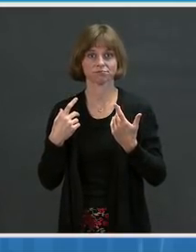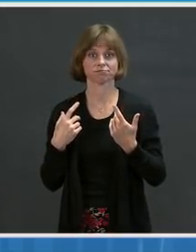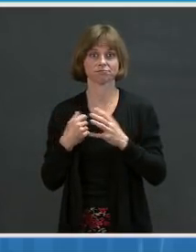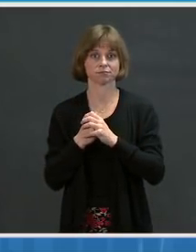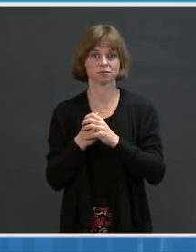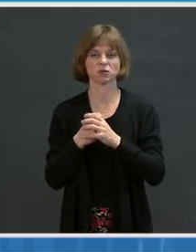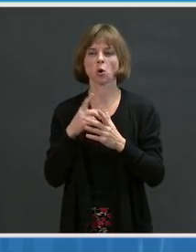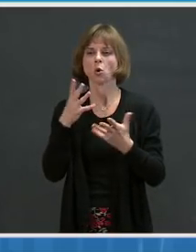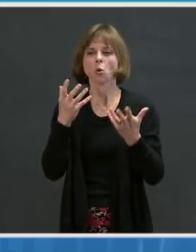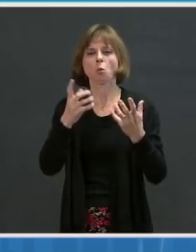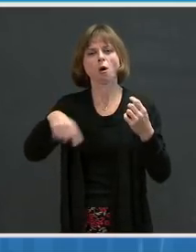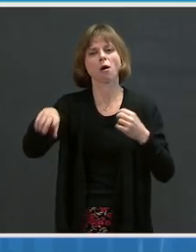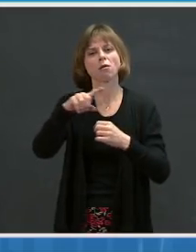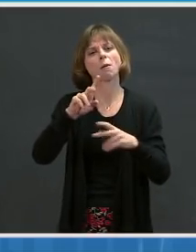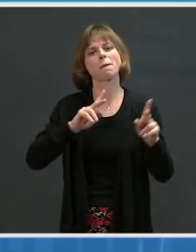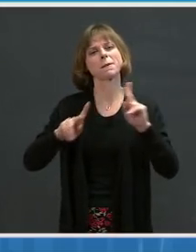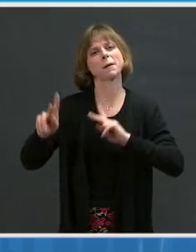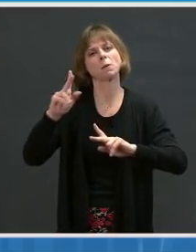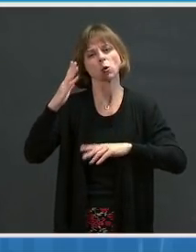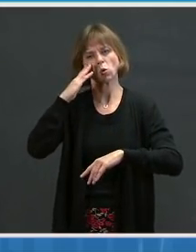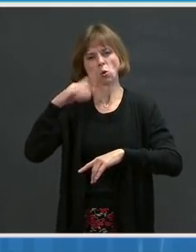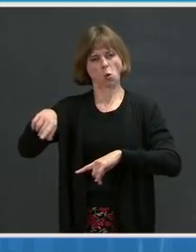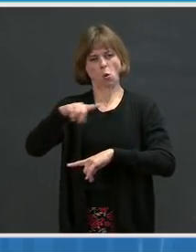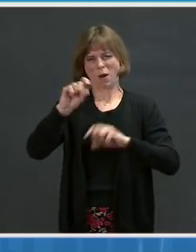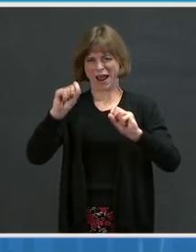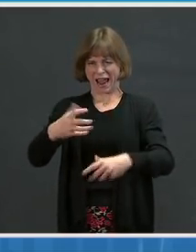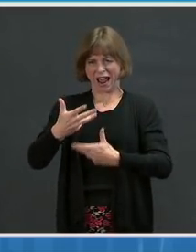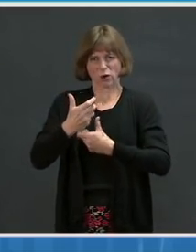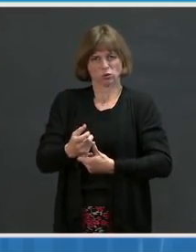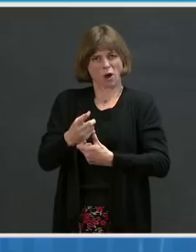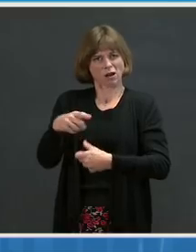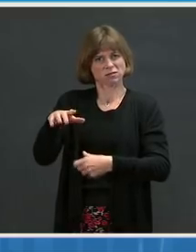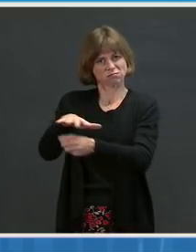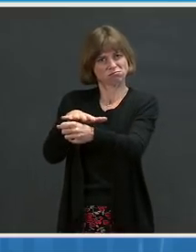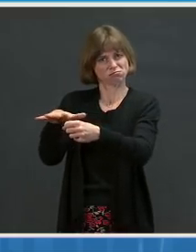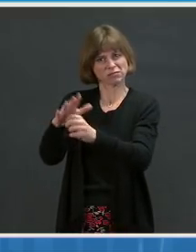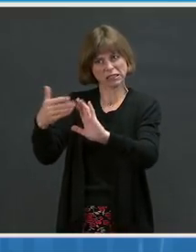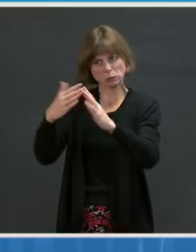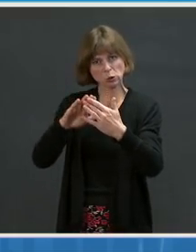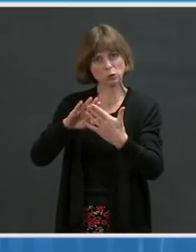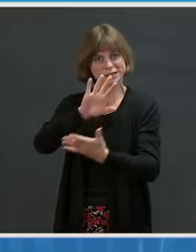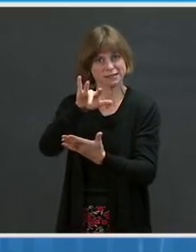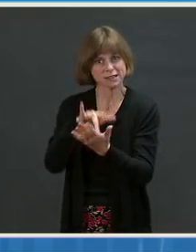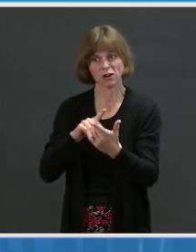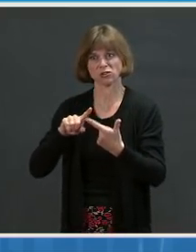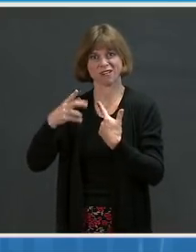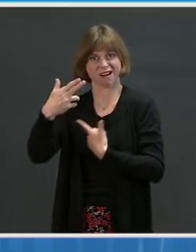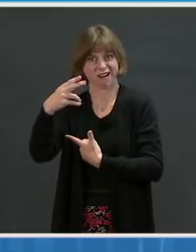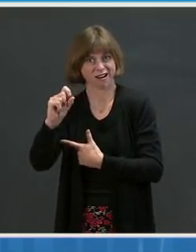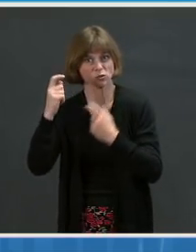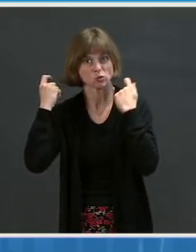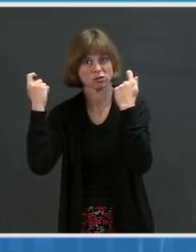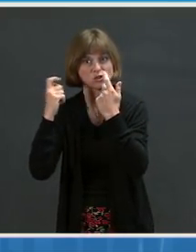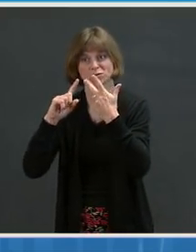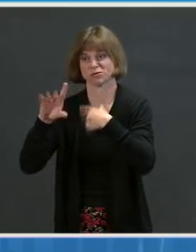and trust, community centers, high school gyms, churches, and stadiums nationwide.